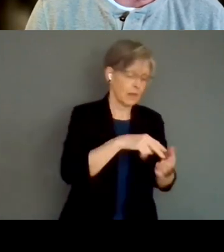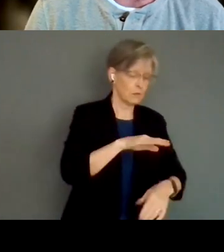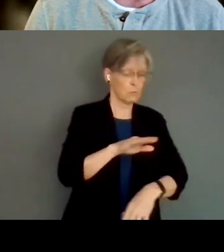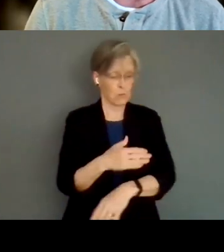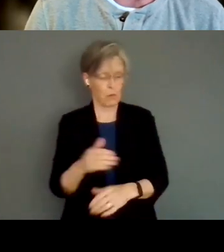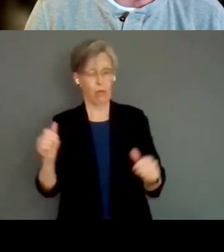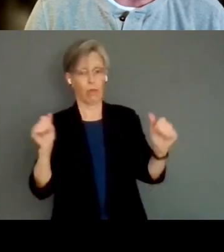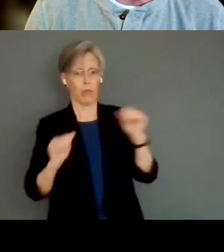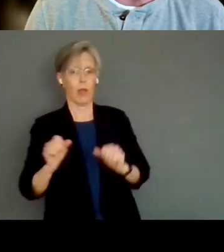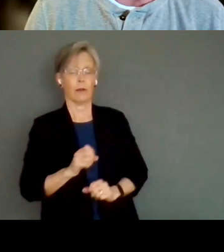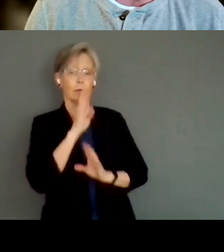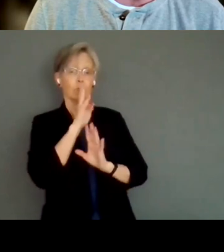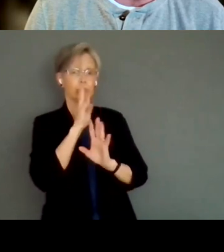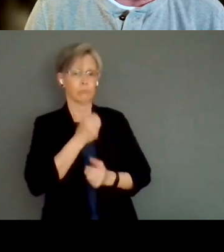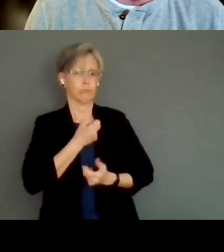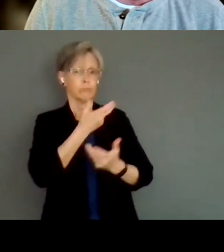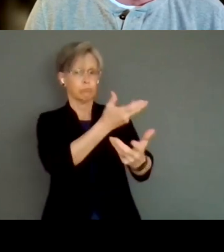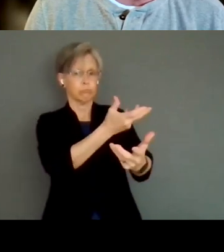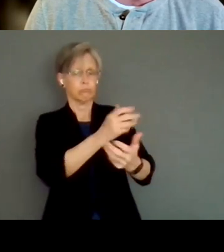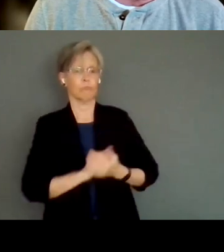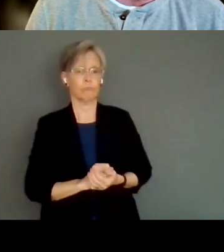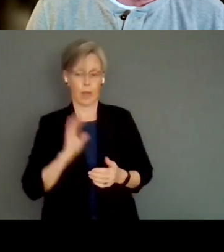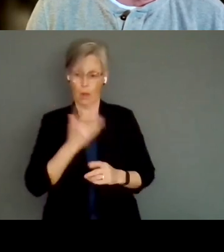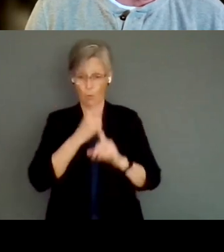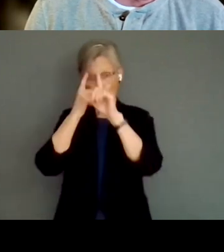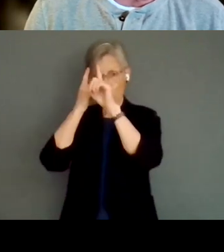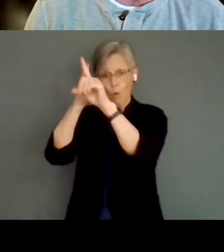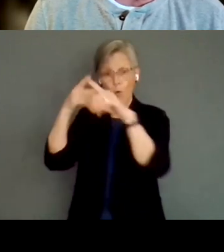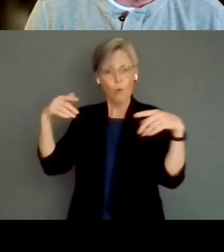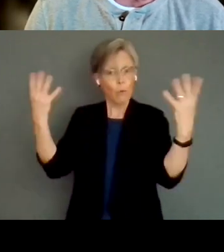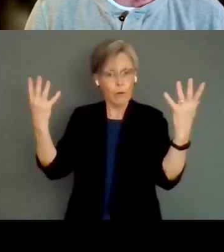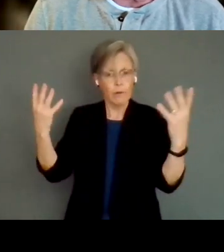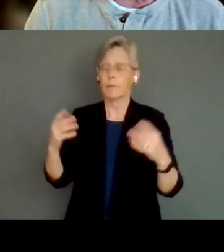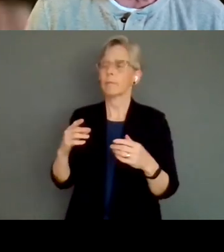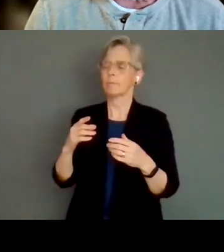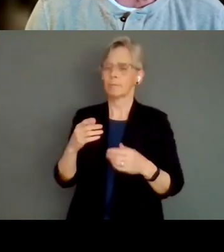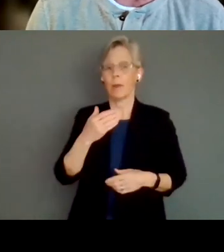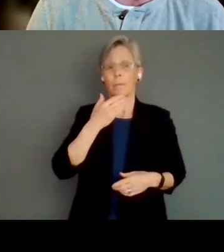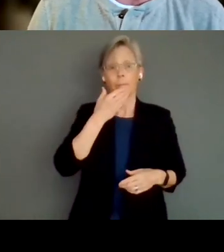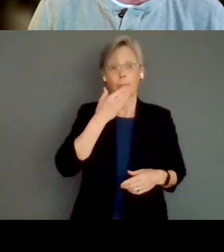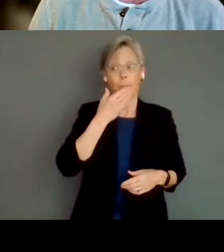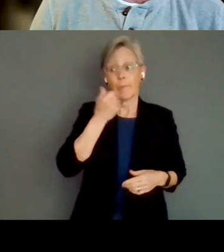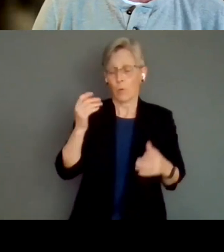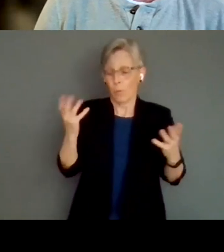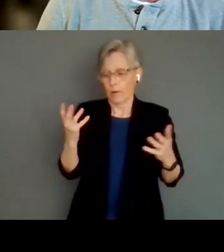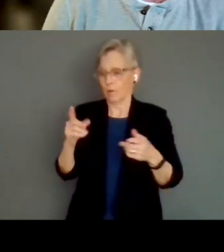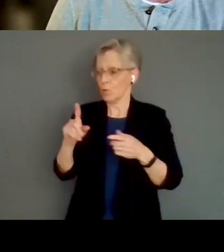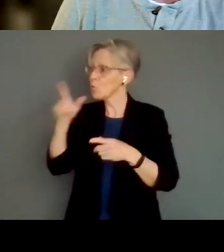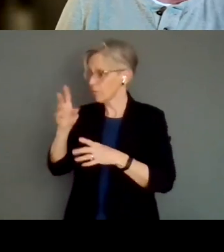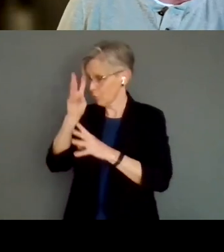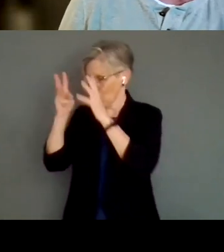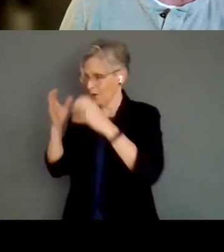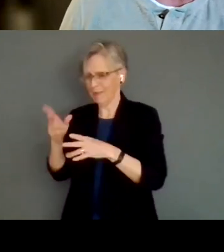and spoken word our goal is to better to better retain there's better retention of creatives within our